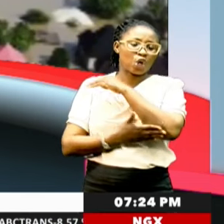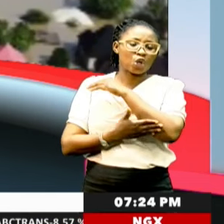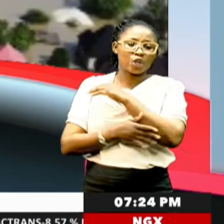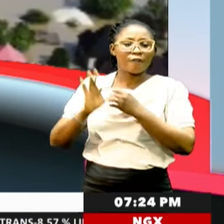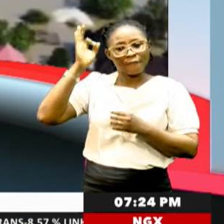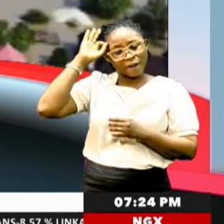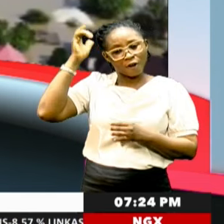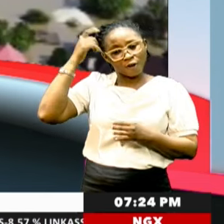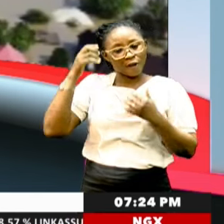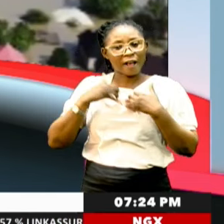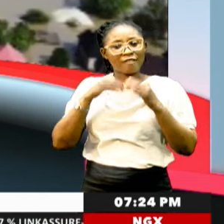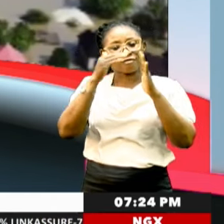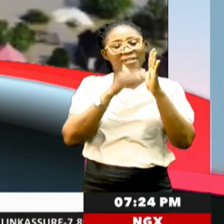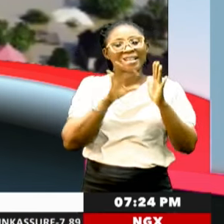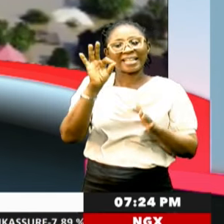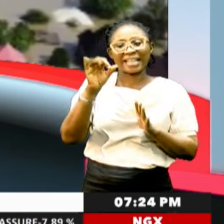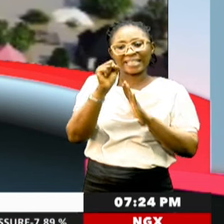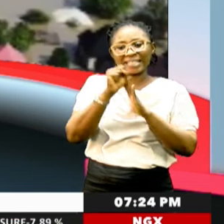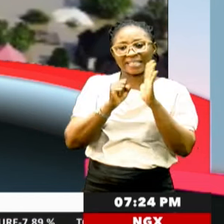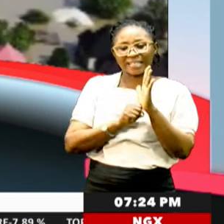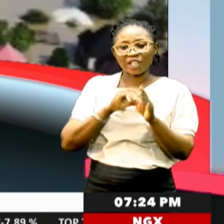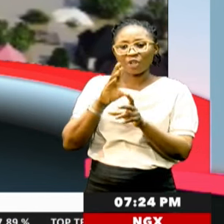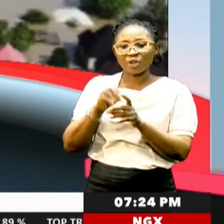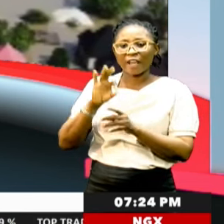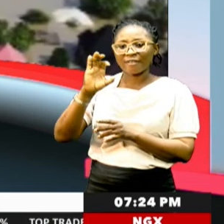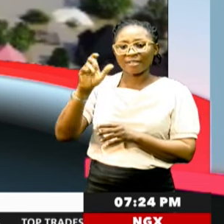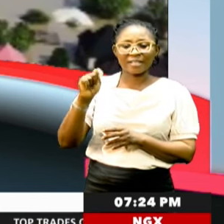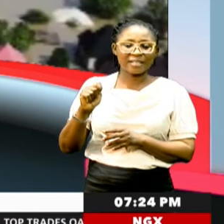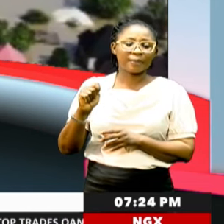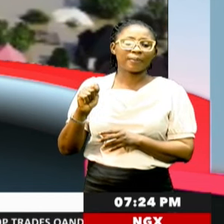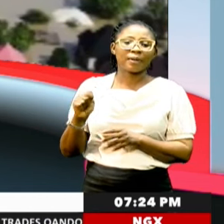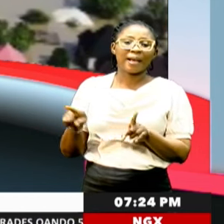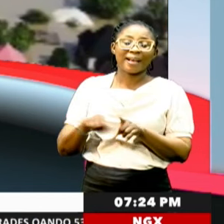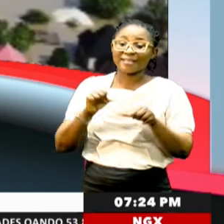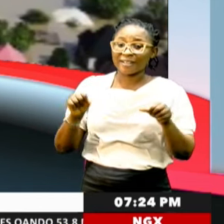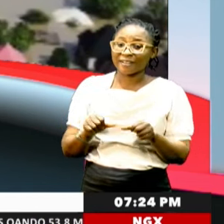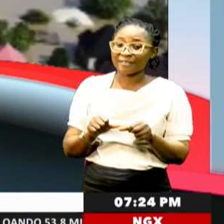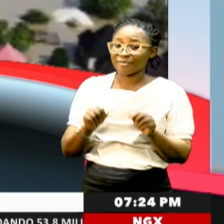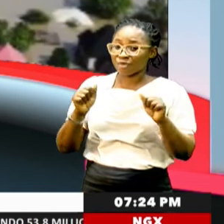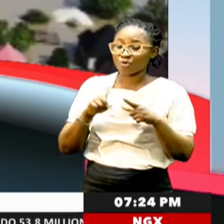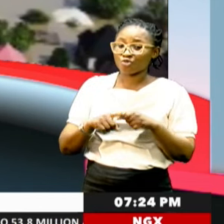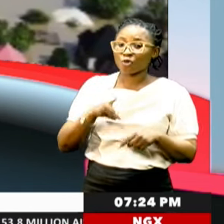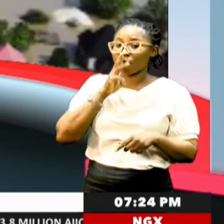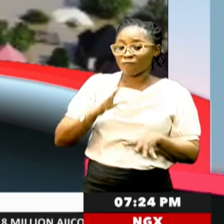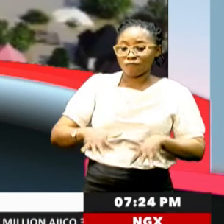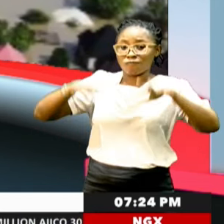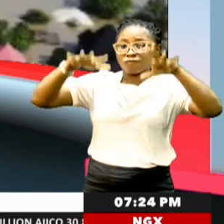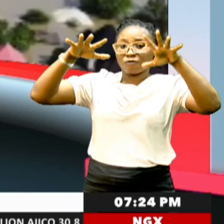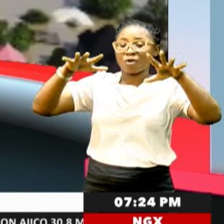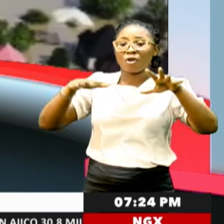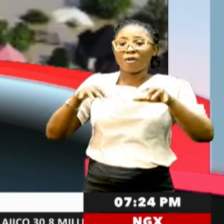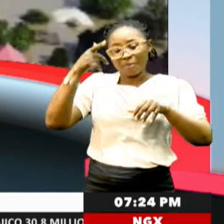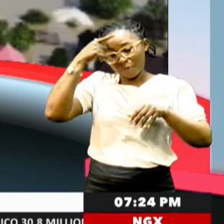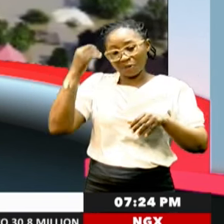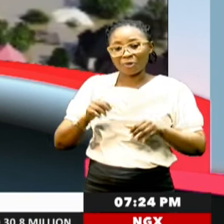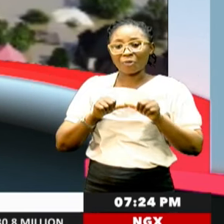the federal government has listed 19 states, including the federal capital territory, as areas prone to floods owing to continuous rainfall,